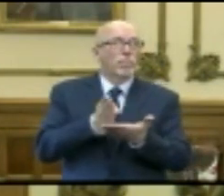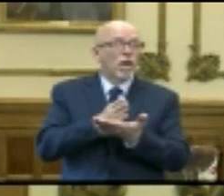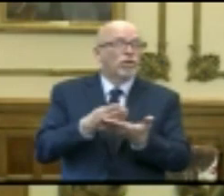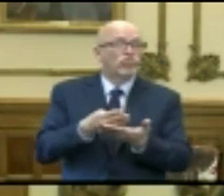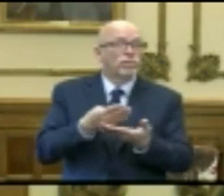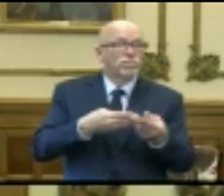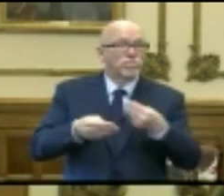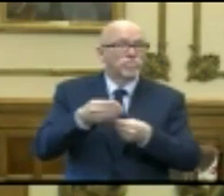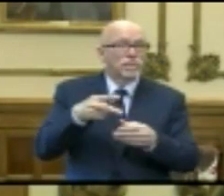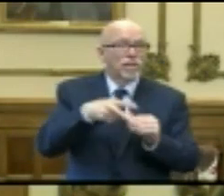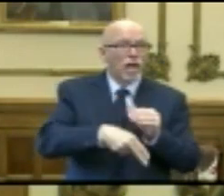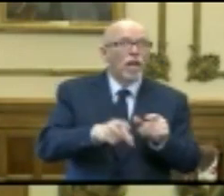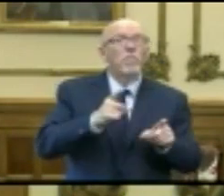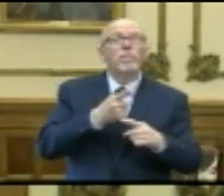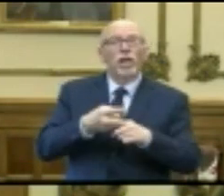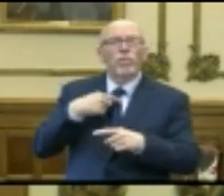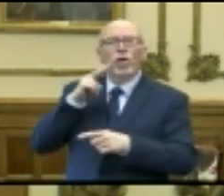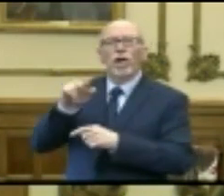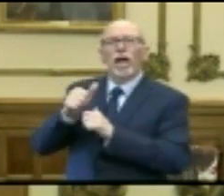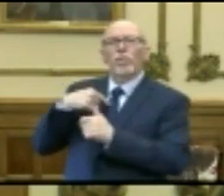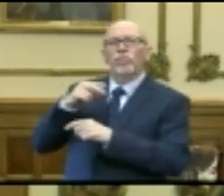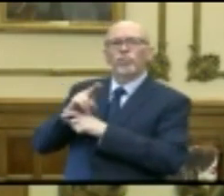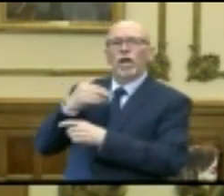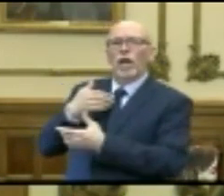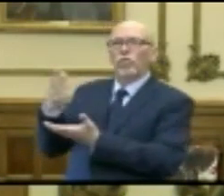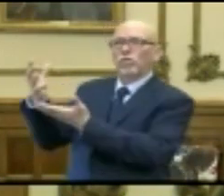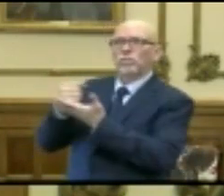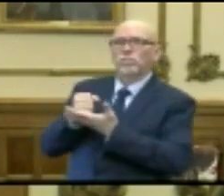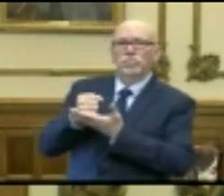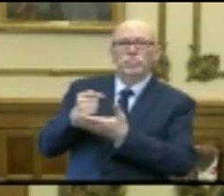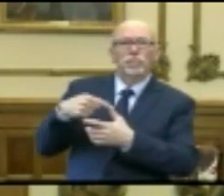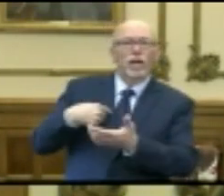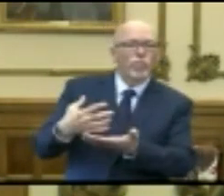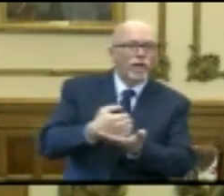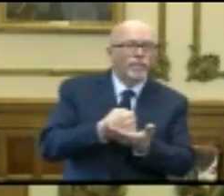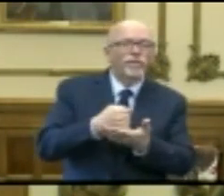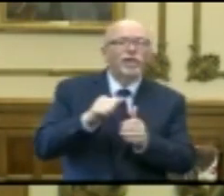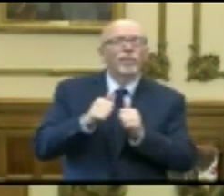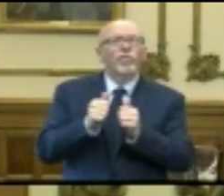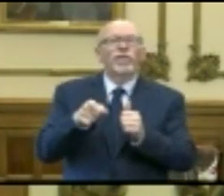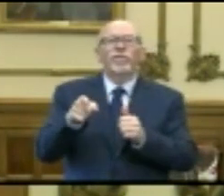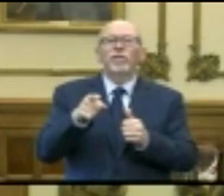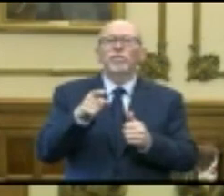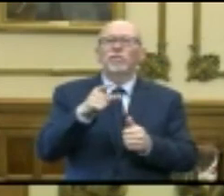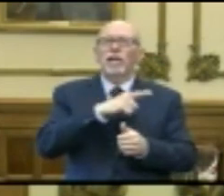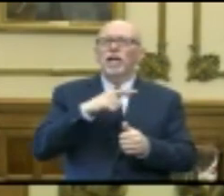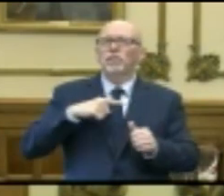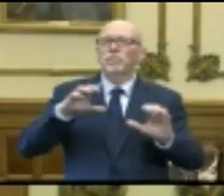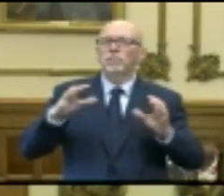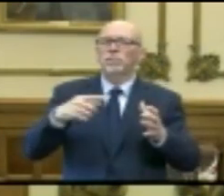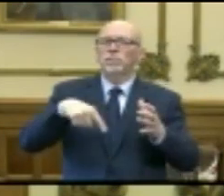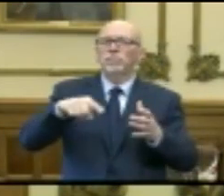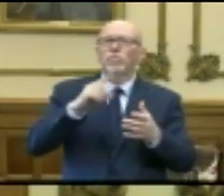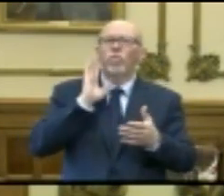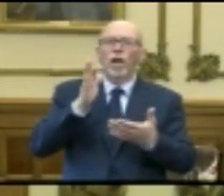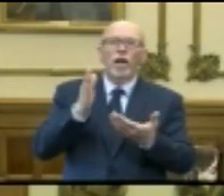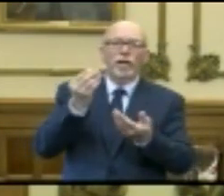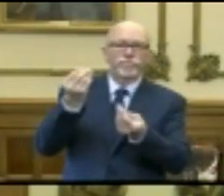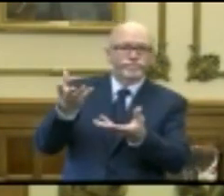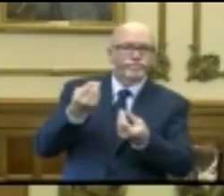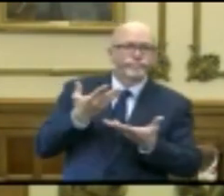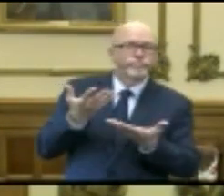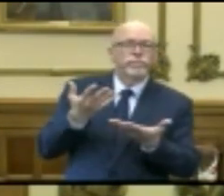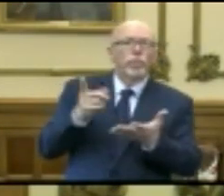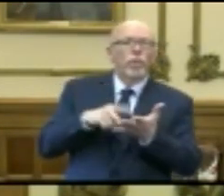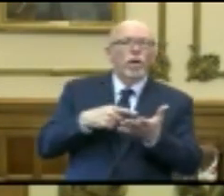we will also be looking at how we use those revenues in conjunction with the General Assembly and advising them of the